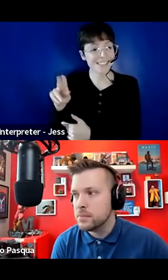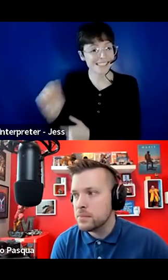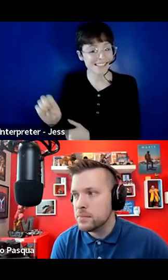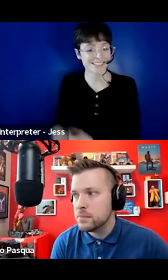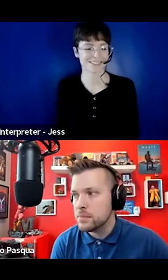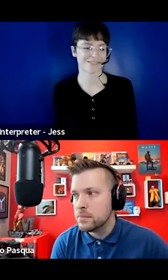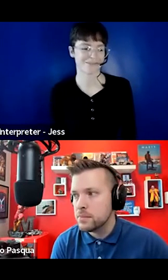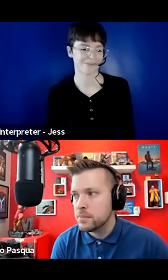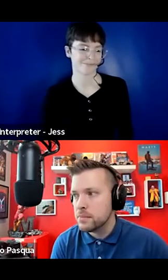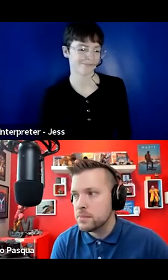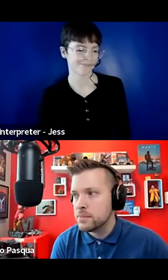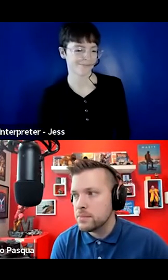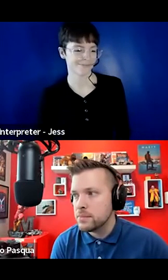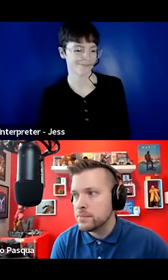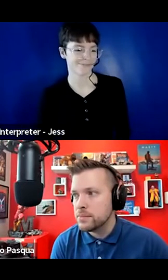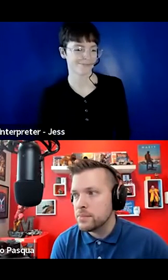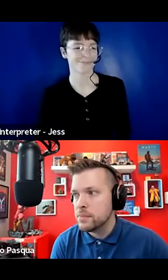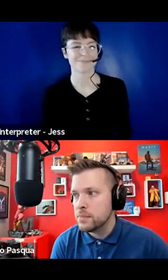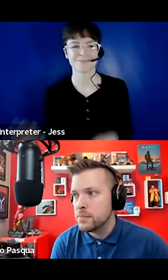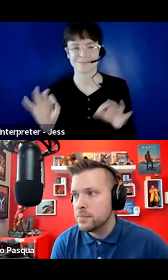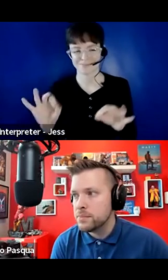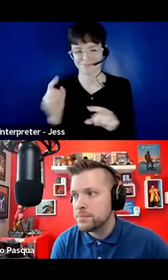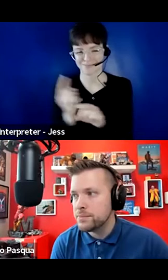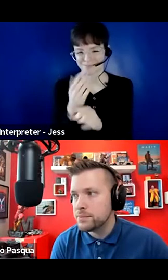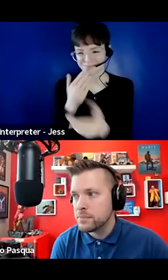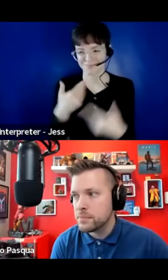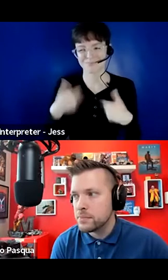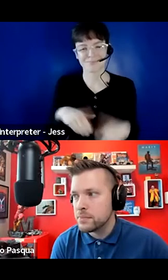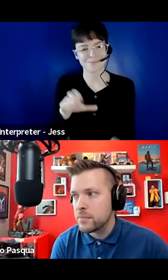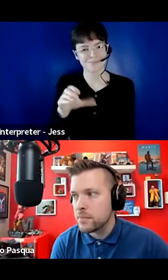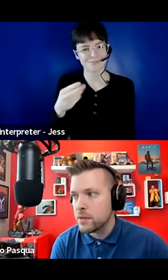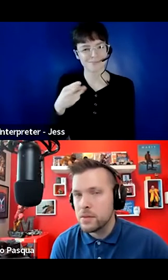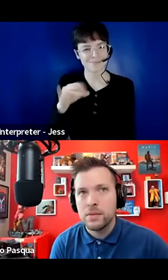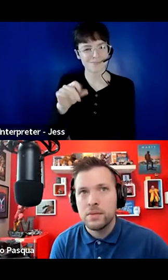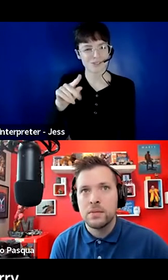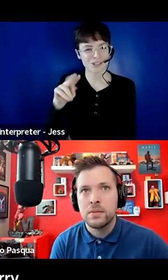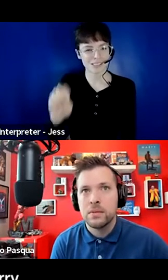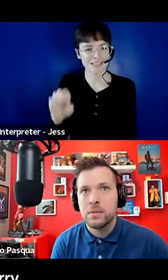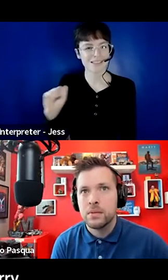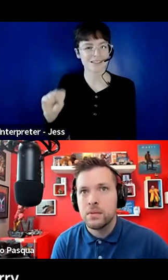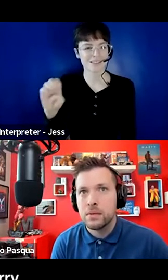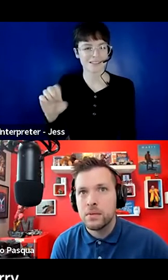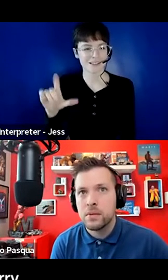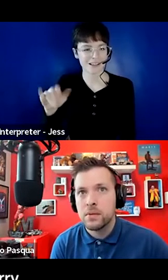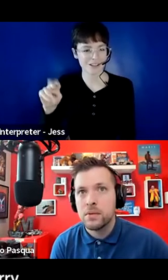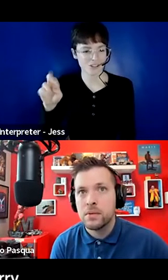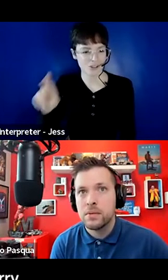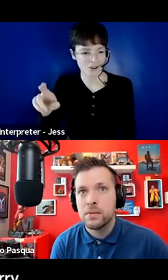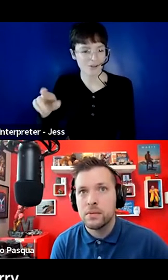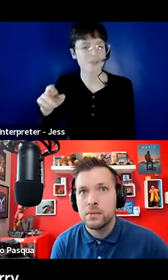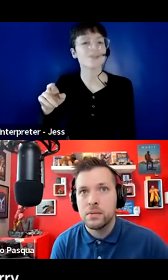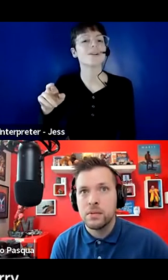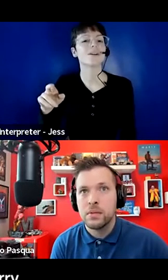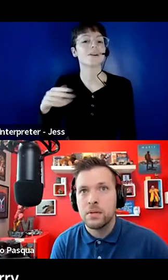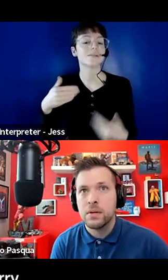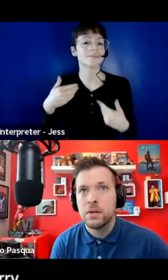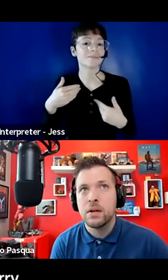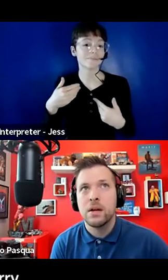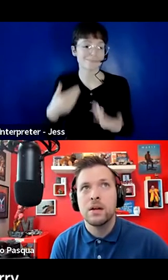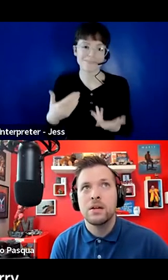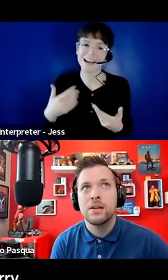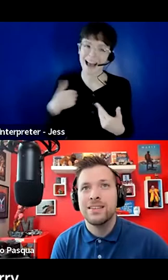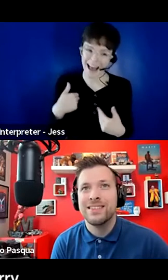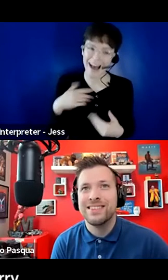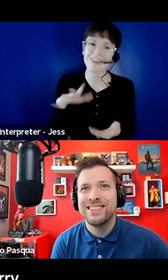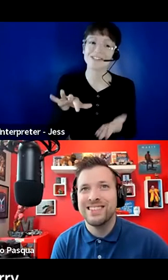I am. Thank you, Megan. I'm Christine Salinger. My pronouns are she, her. I'm a Caucasian woman with strawberry blonde hair.